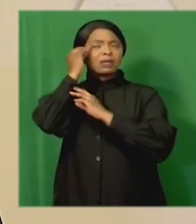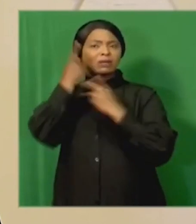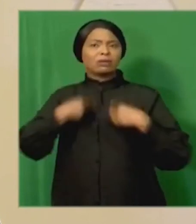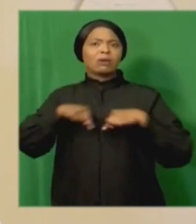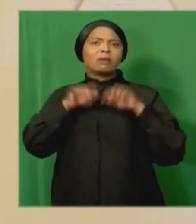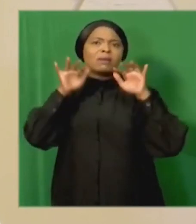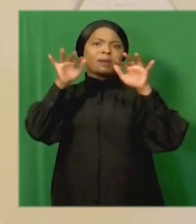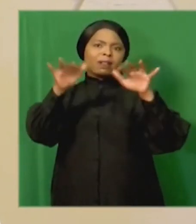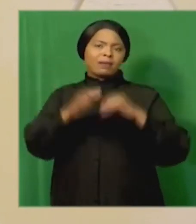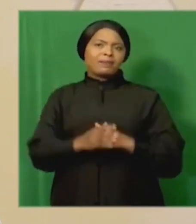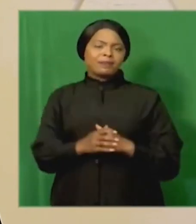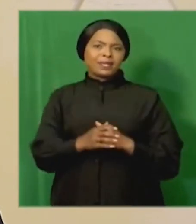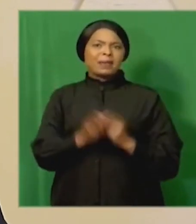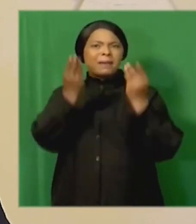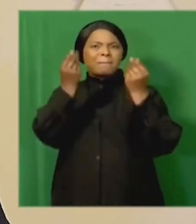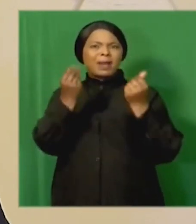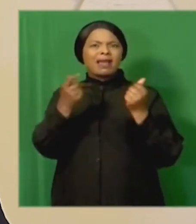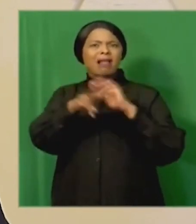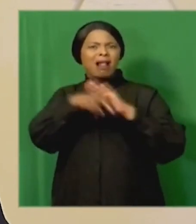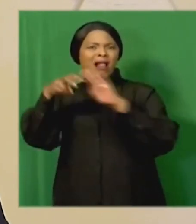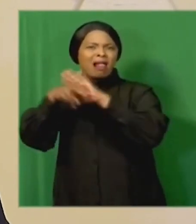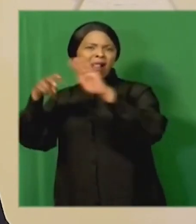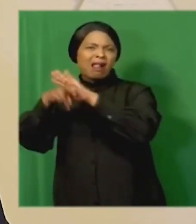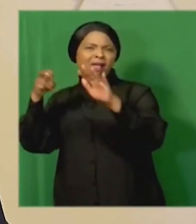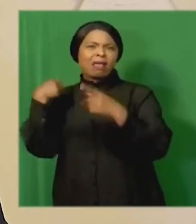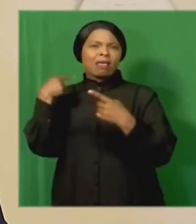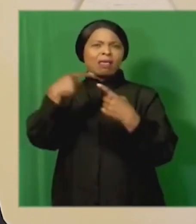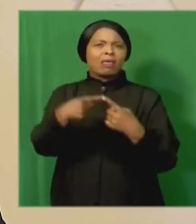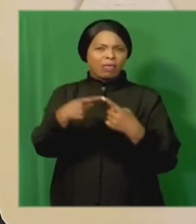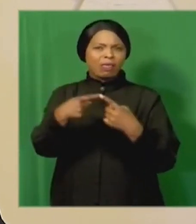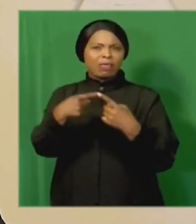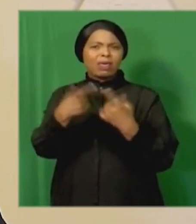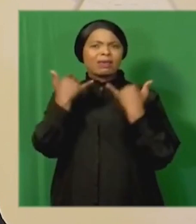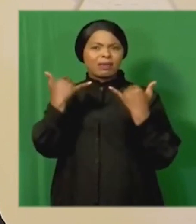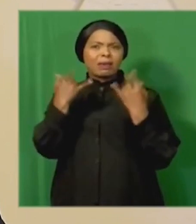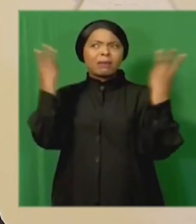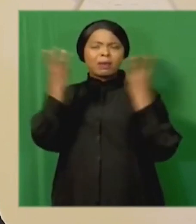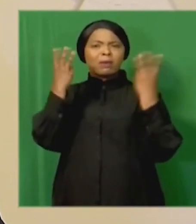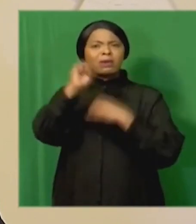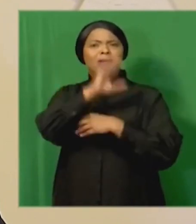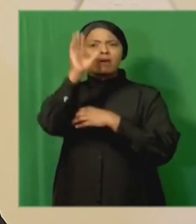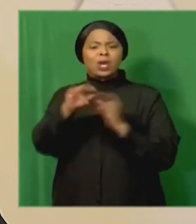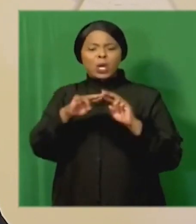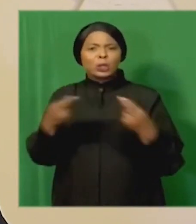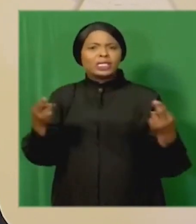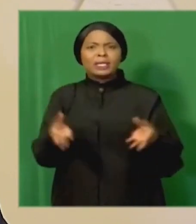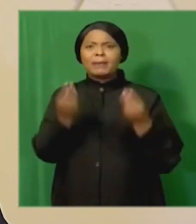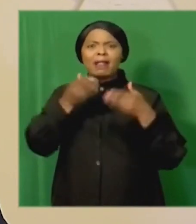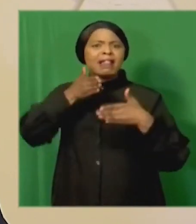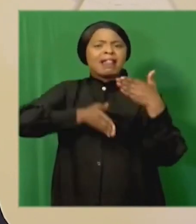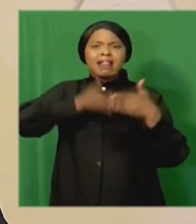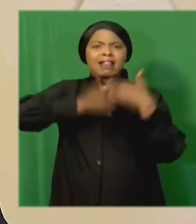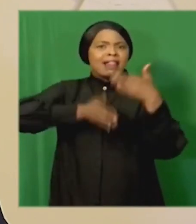The money that was stolen robbed our people of resources that